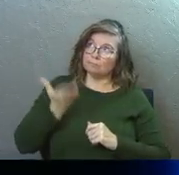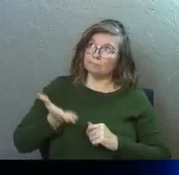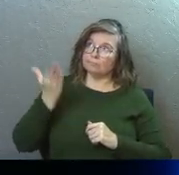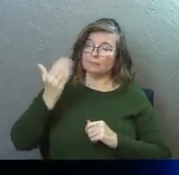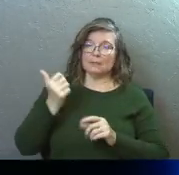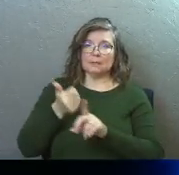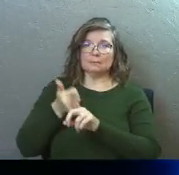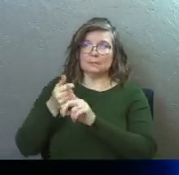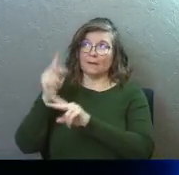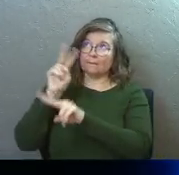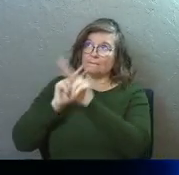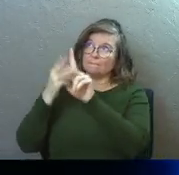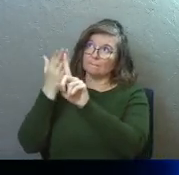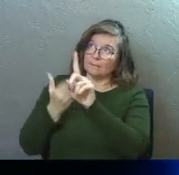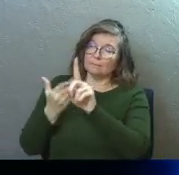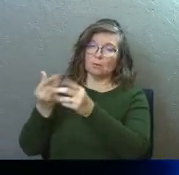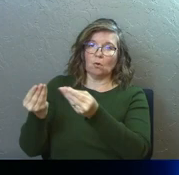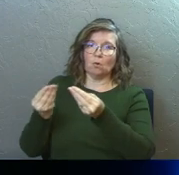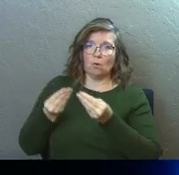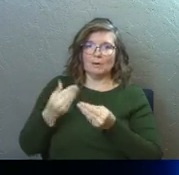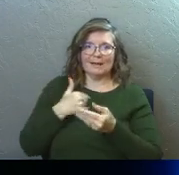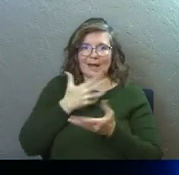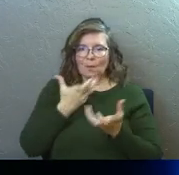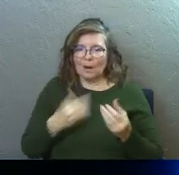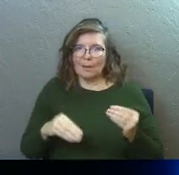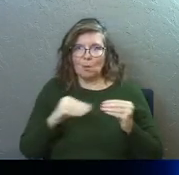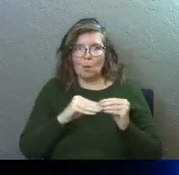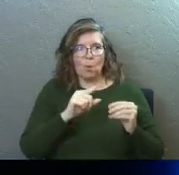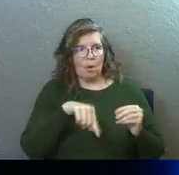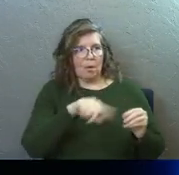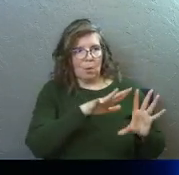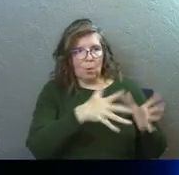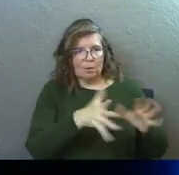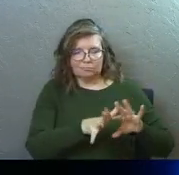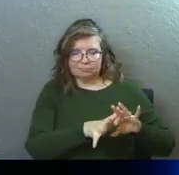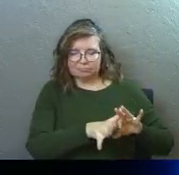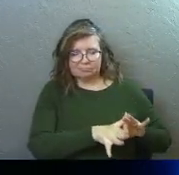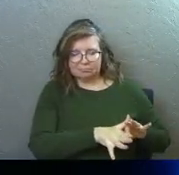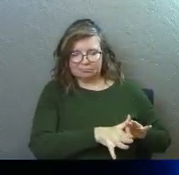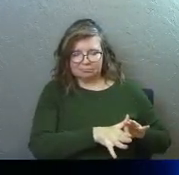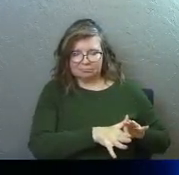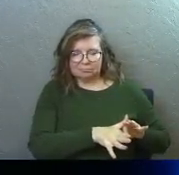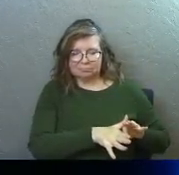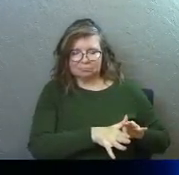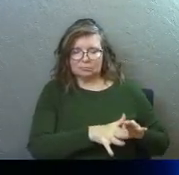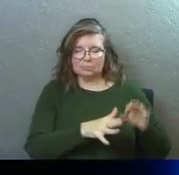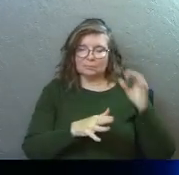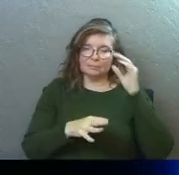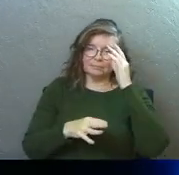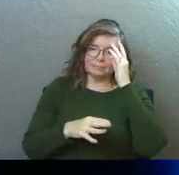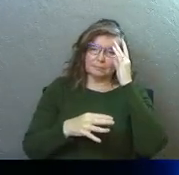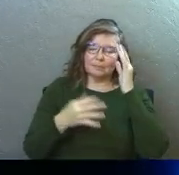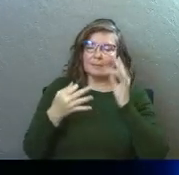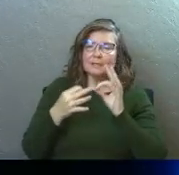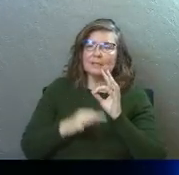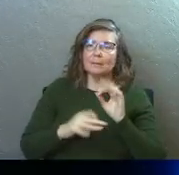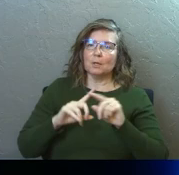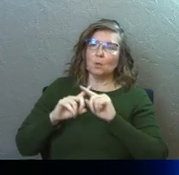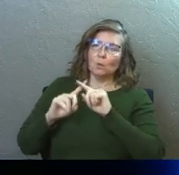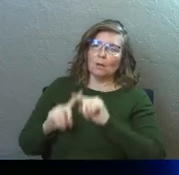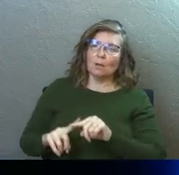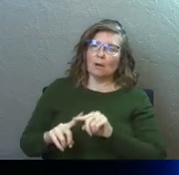with God himself and all that he has to offer, not wanting more of the things that this world is saying that we need or that we should want, but simply